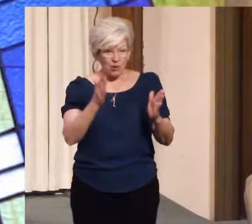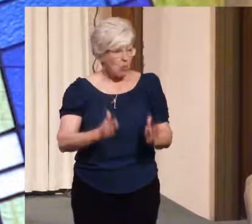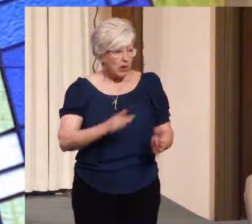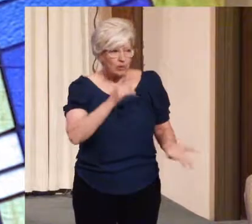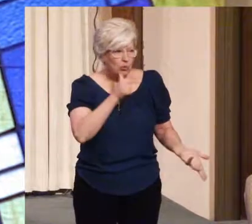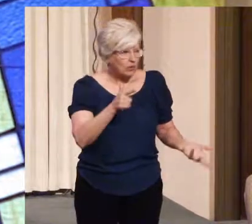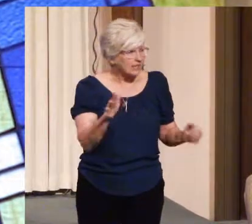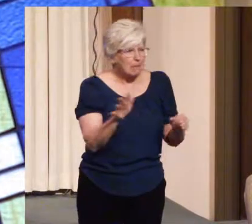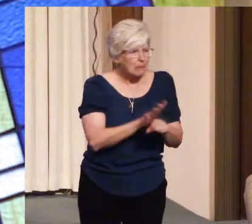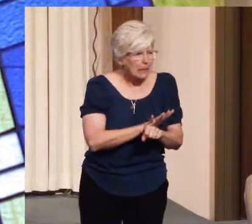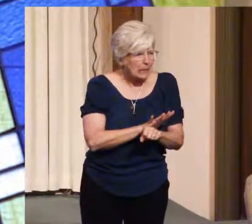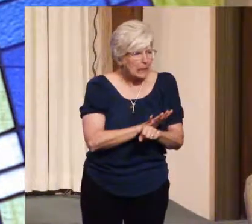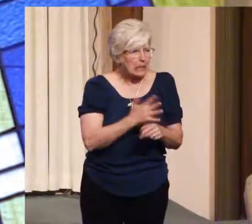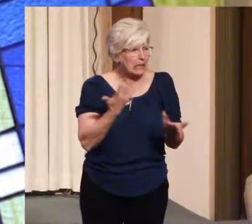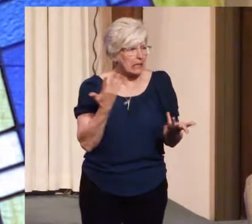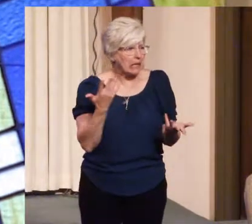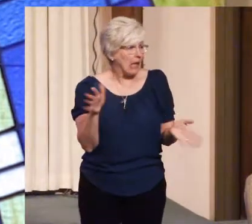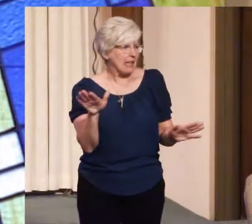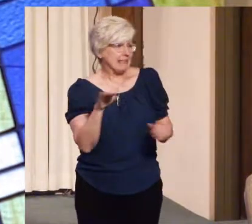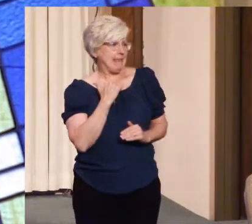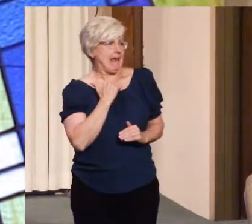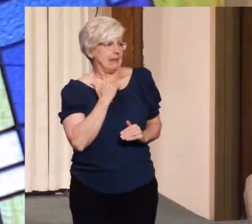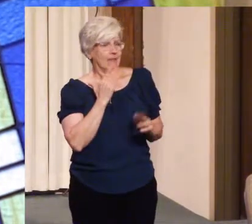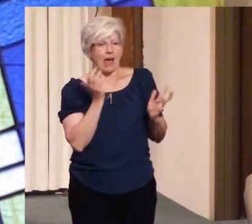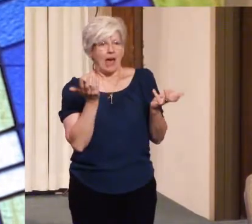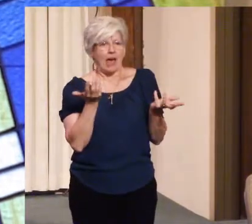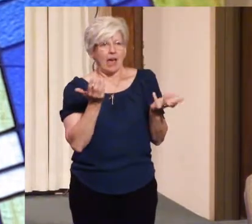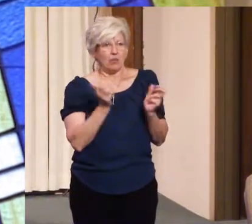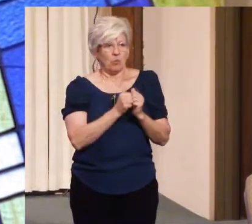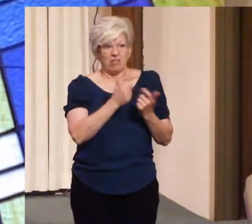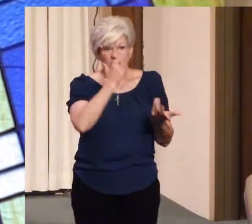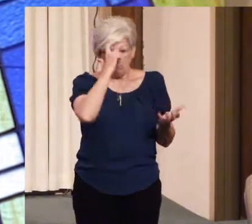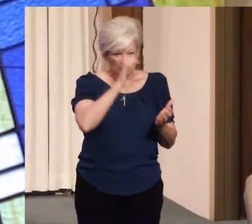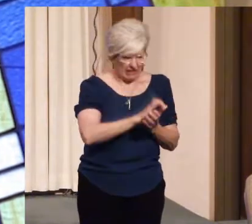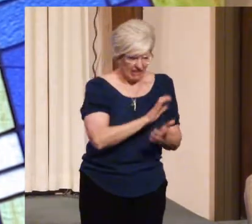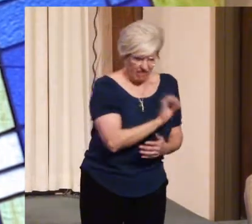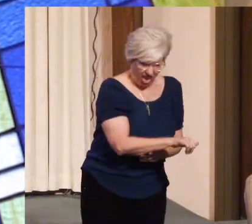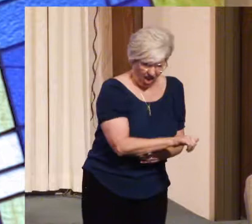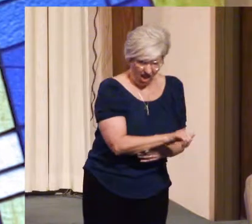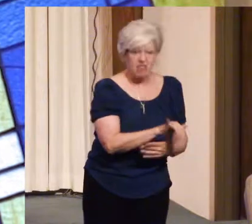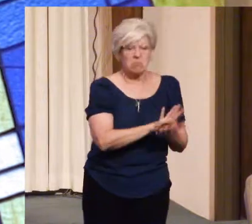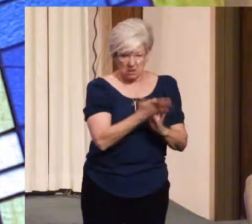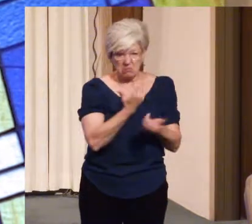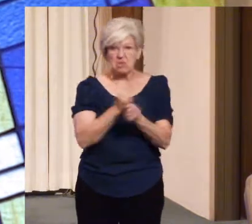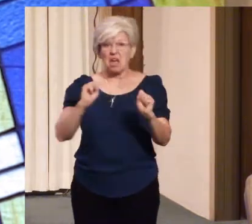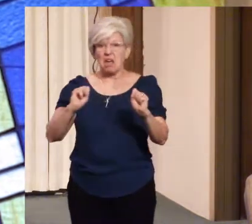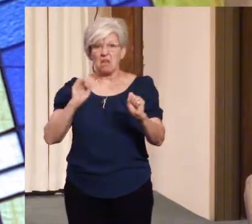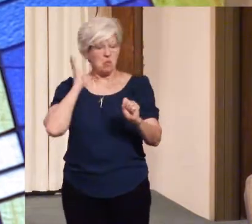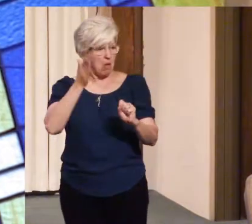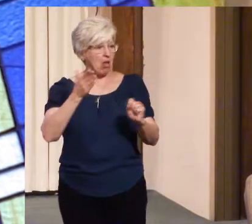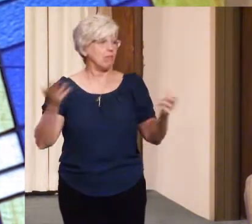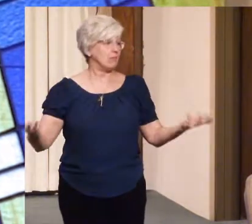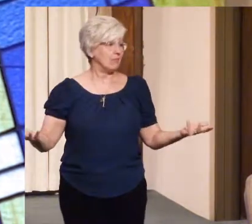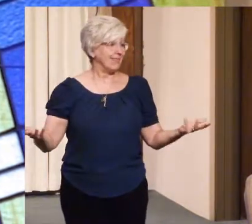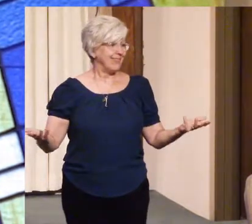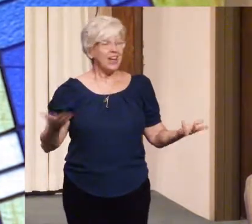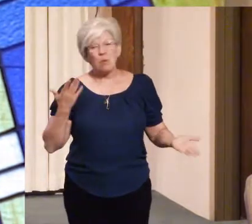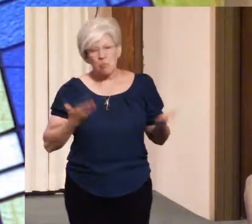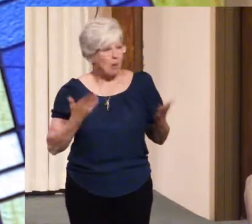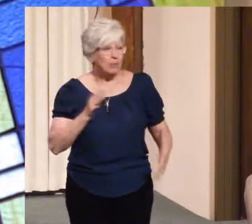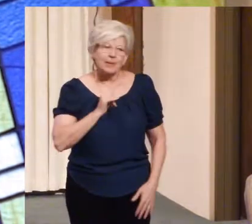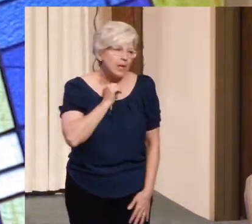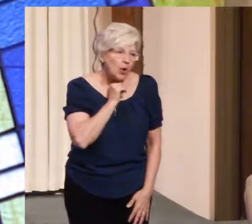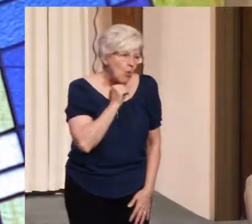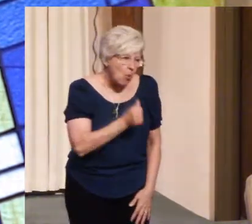idea of simply believing in something and being saved, are probably not going to want to do the